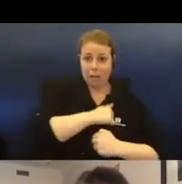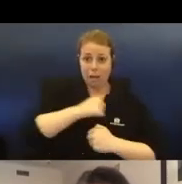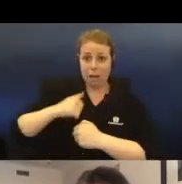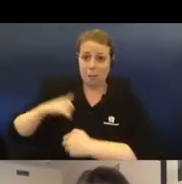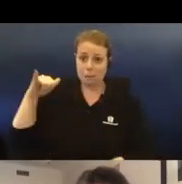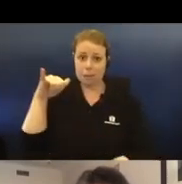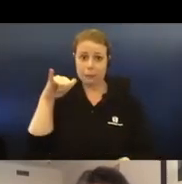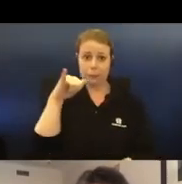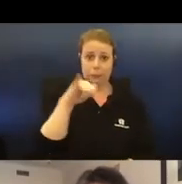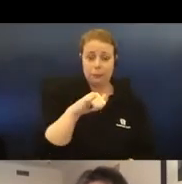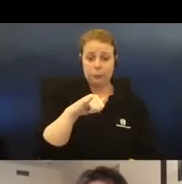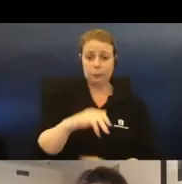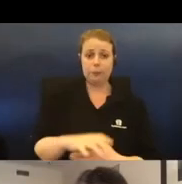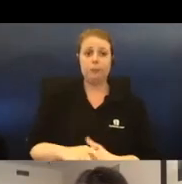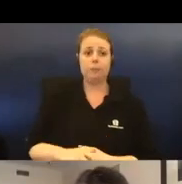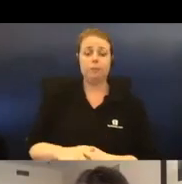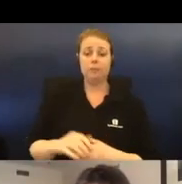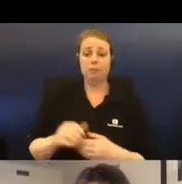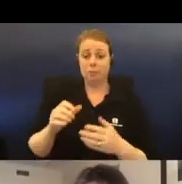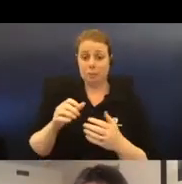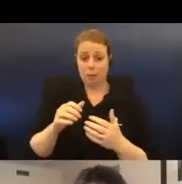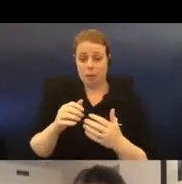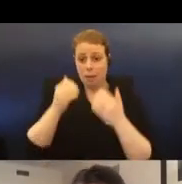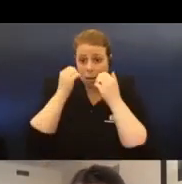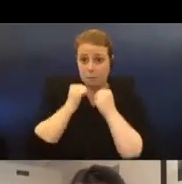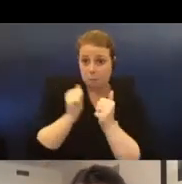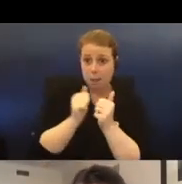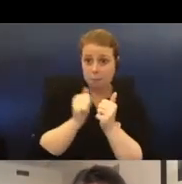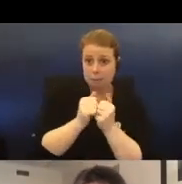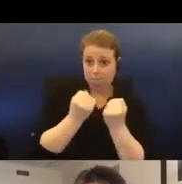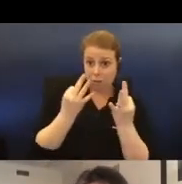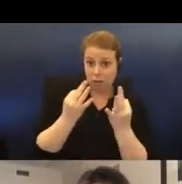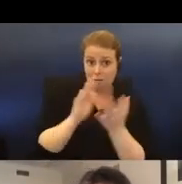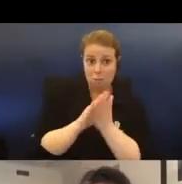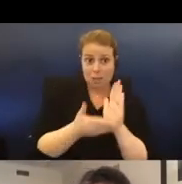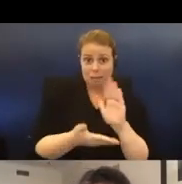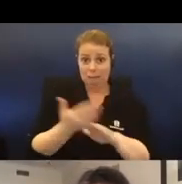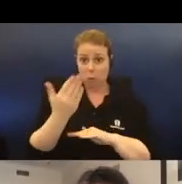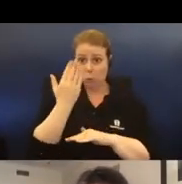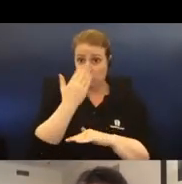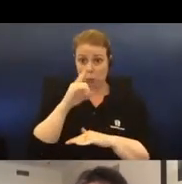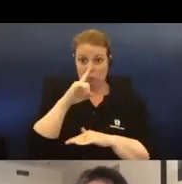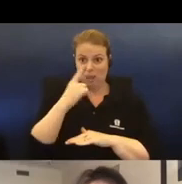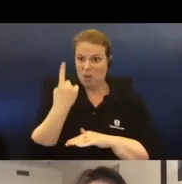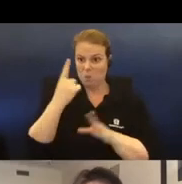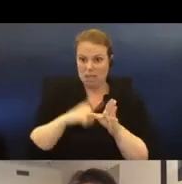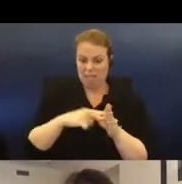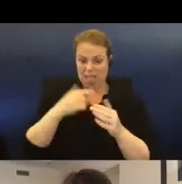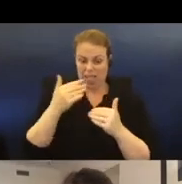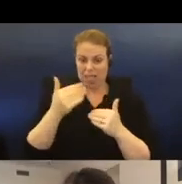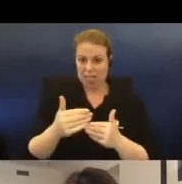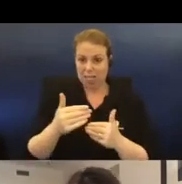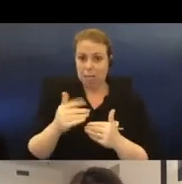lockdown. Without documents, I couldn't go to school for a year, but eventually, at the age of 18, I became a student in this